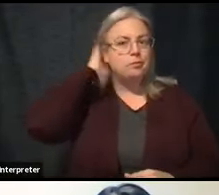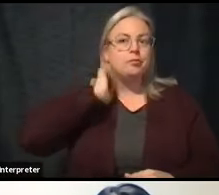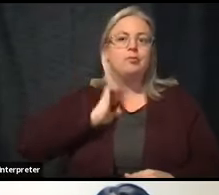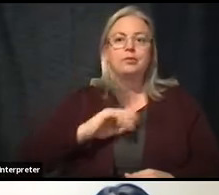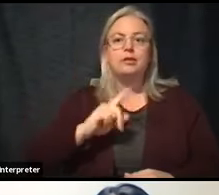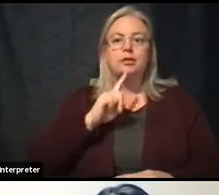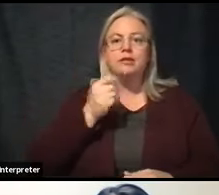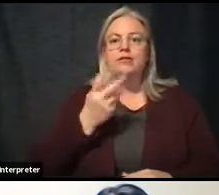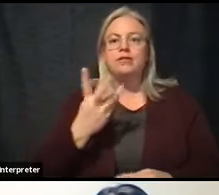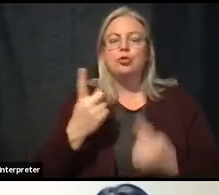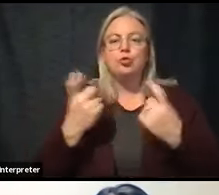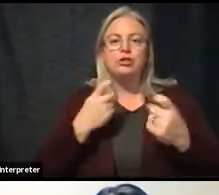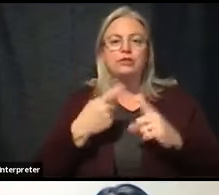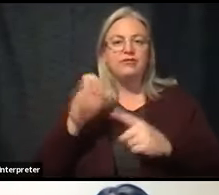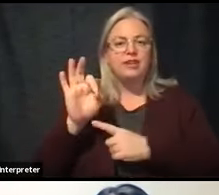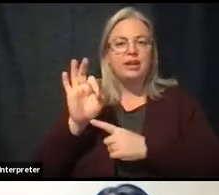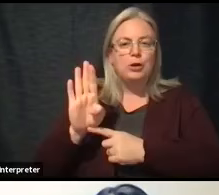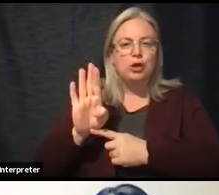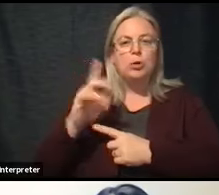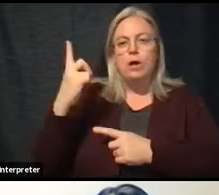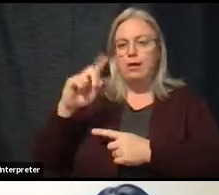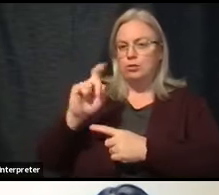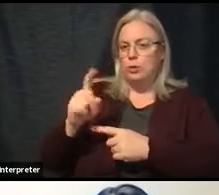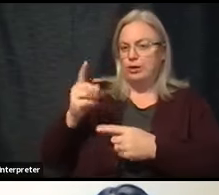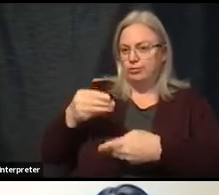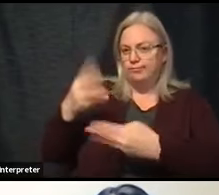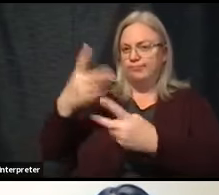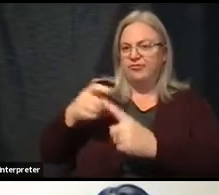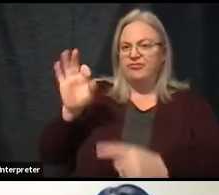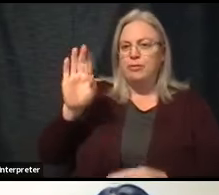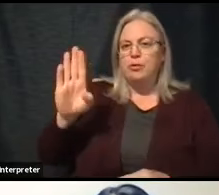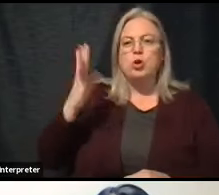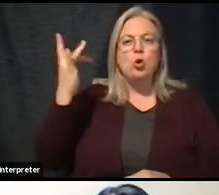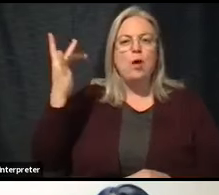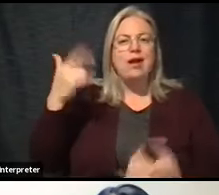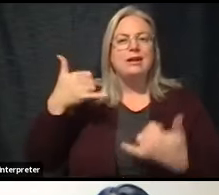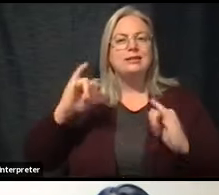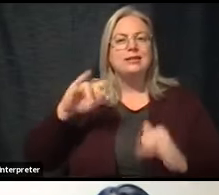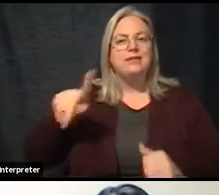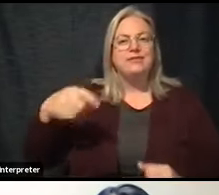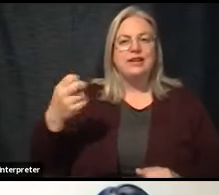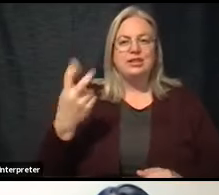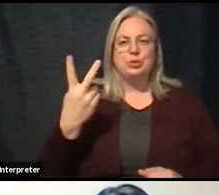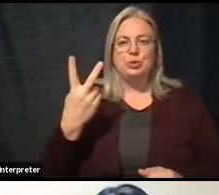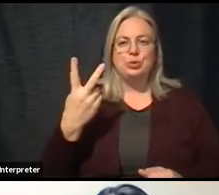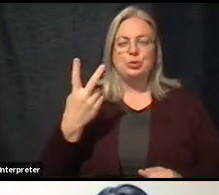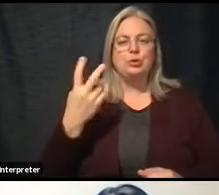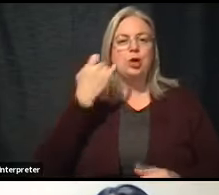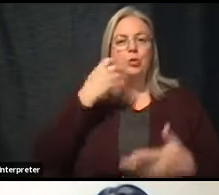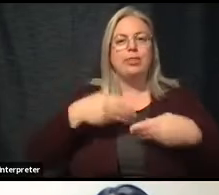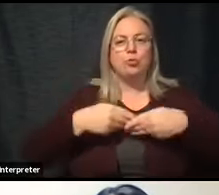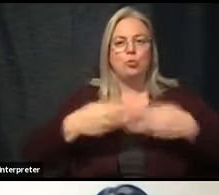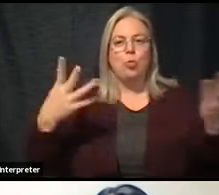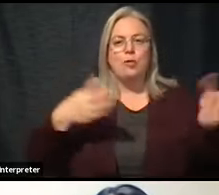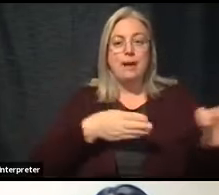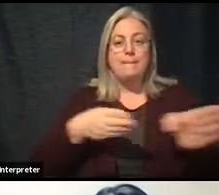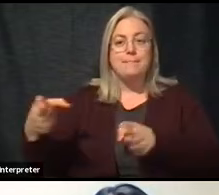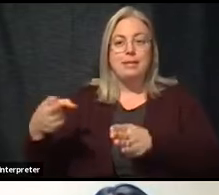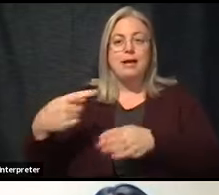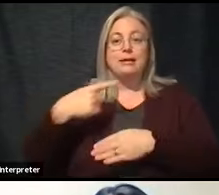few questions from Facebook, if that's okay. We have one question here. Why are we still in phase two when the rollout plan says